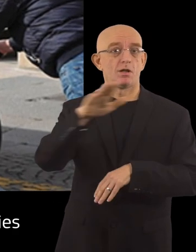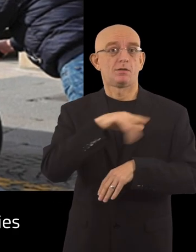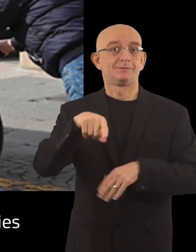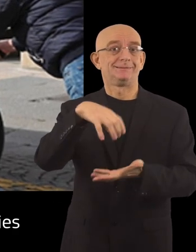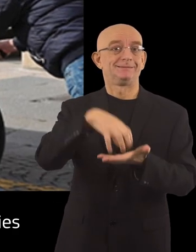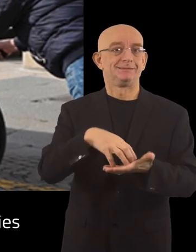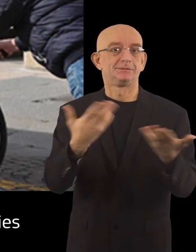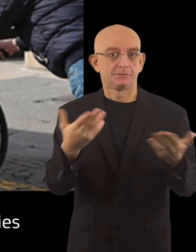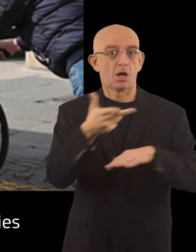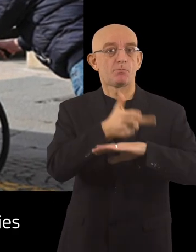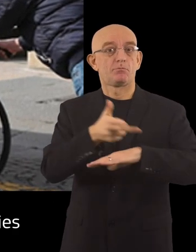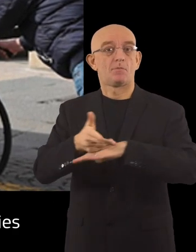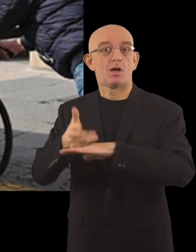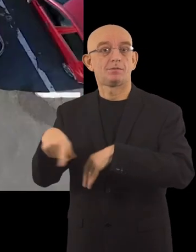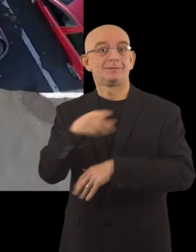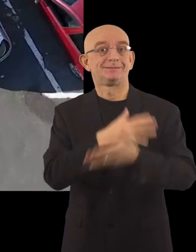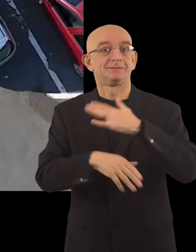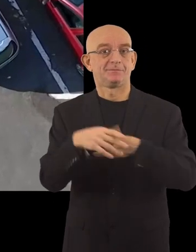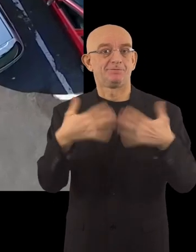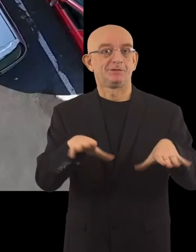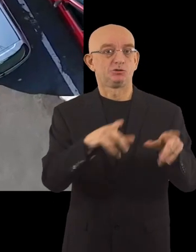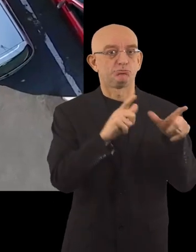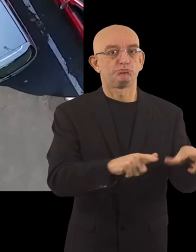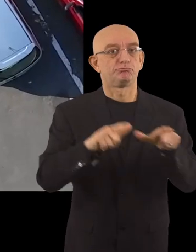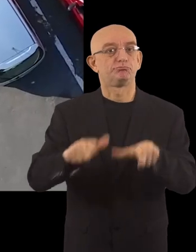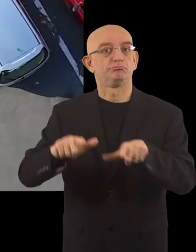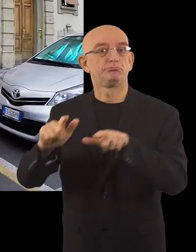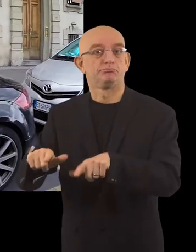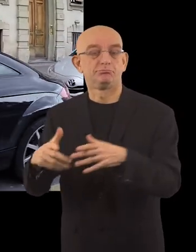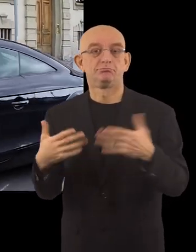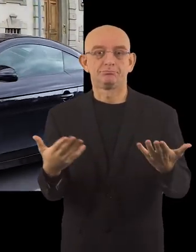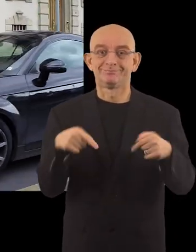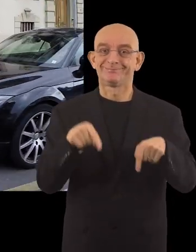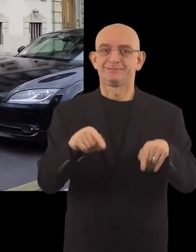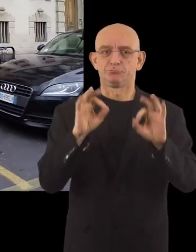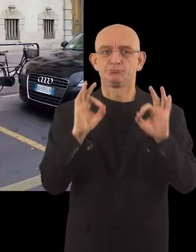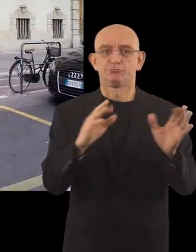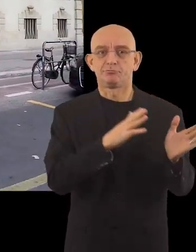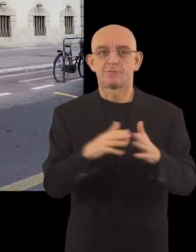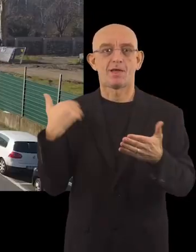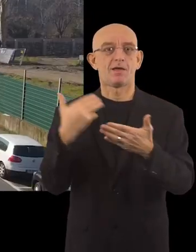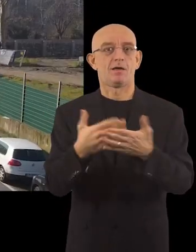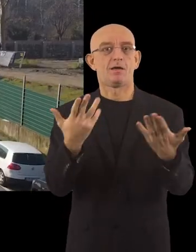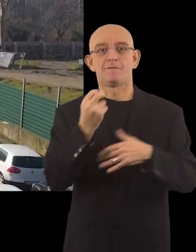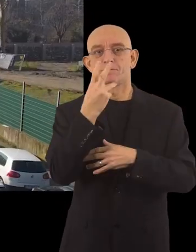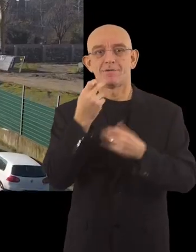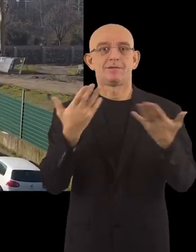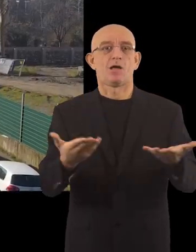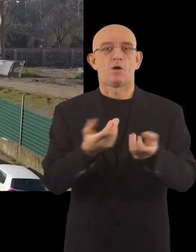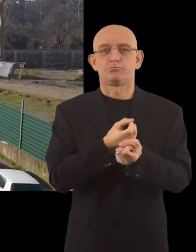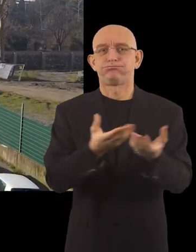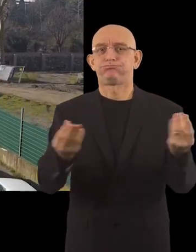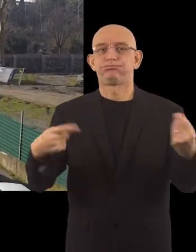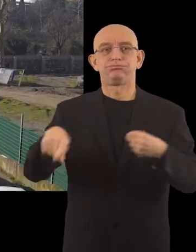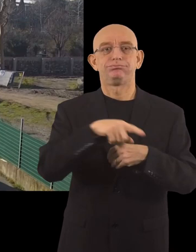parking spaces for persons with disabilities have been built. As a result of this plan, Florence now has the highest